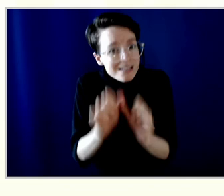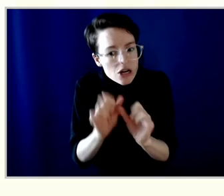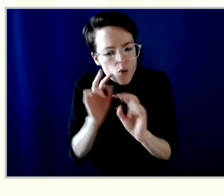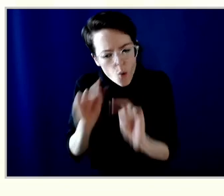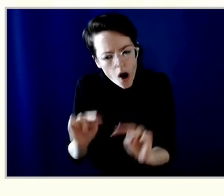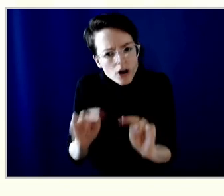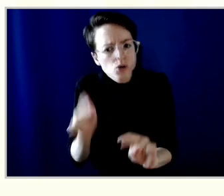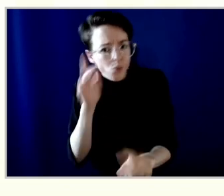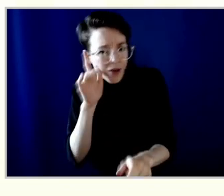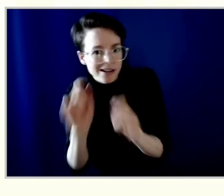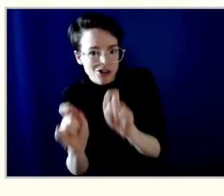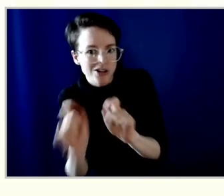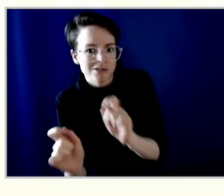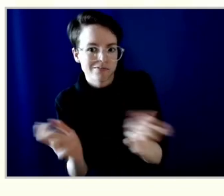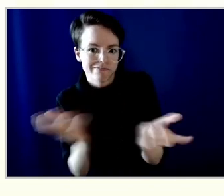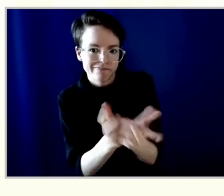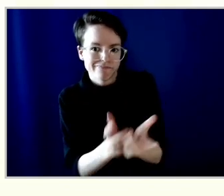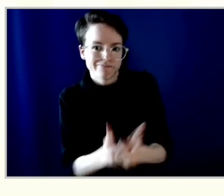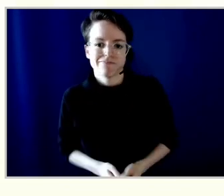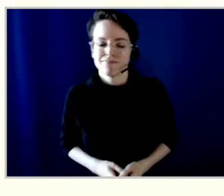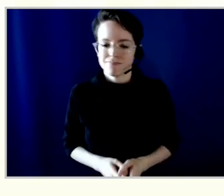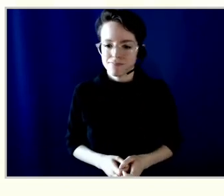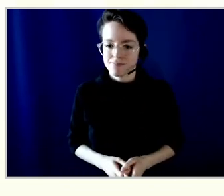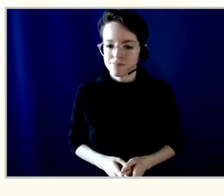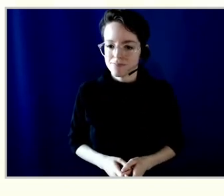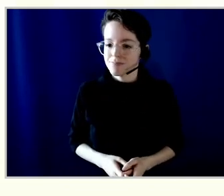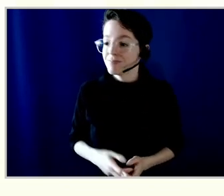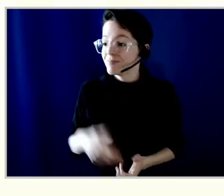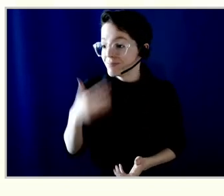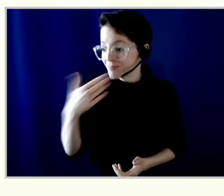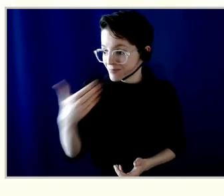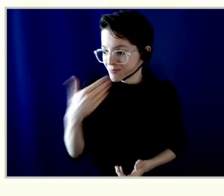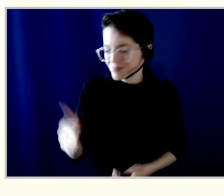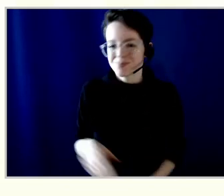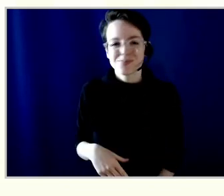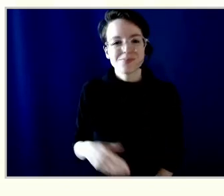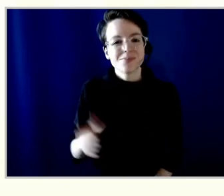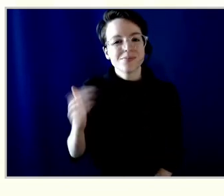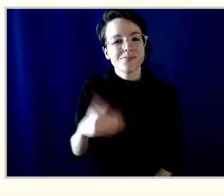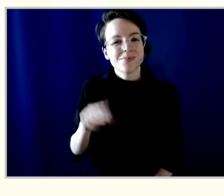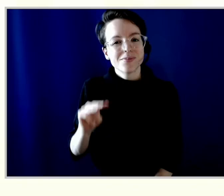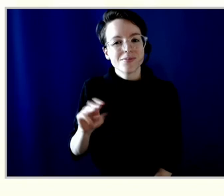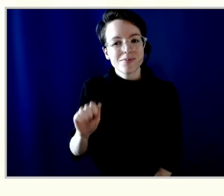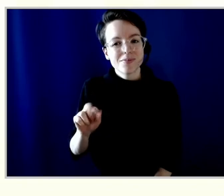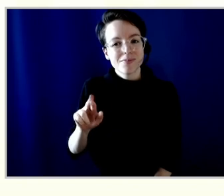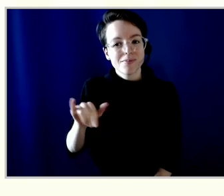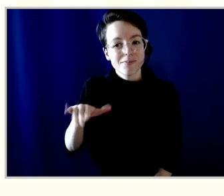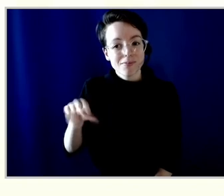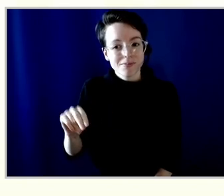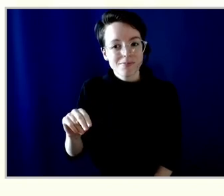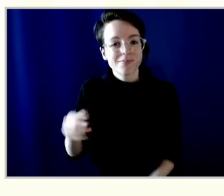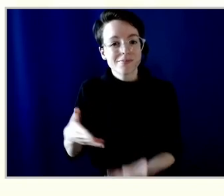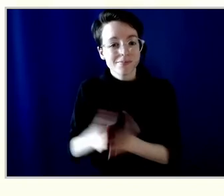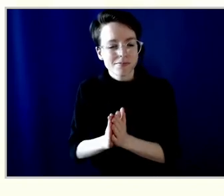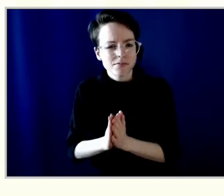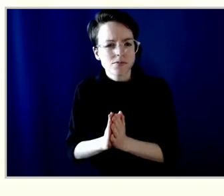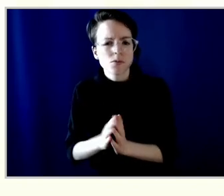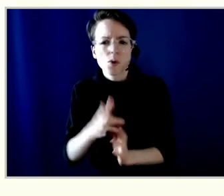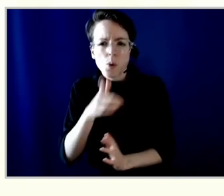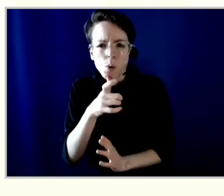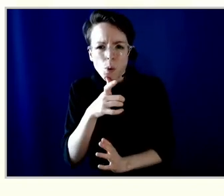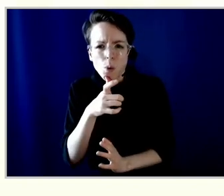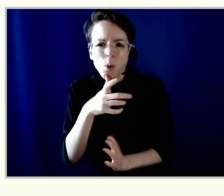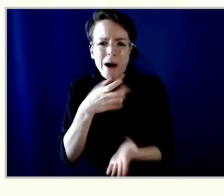Great. So, Marilyn is our next question. What are you doing to help those who are the most economically vulnerable in our province, including